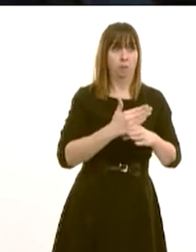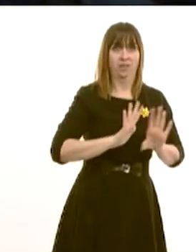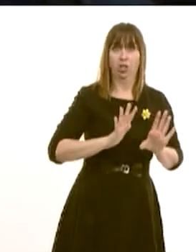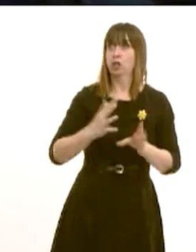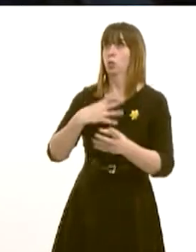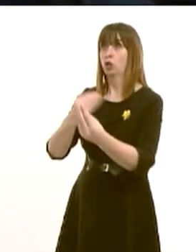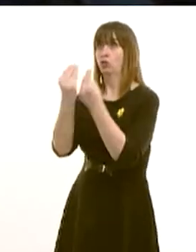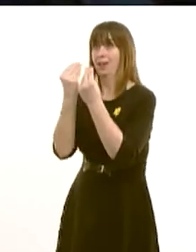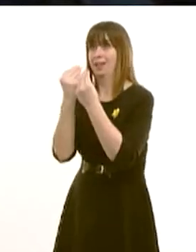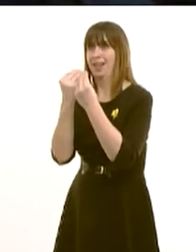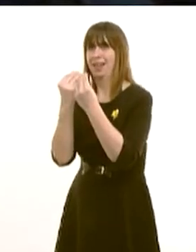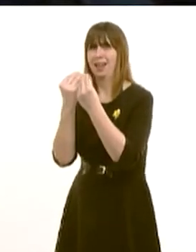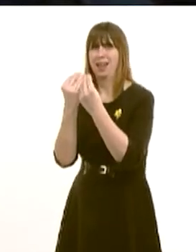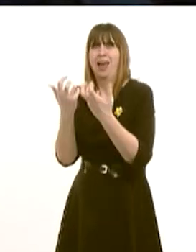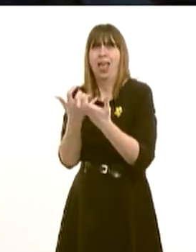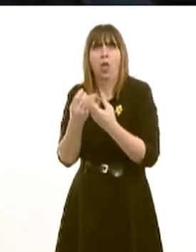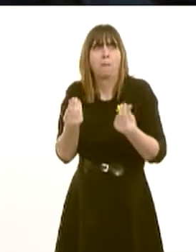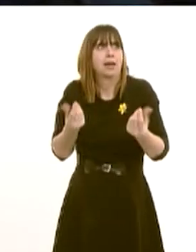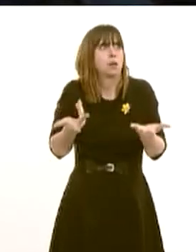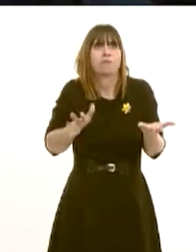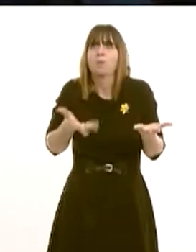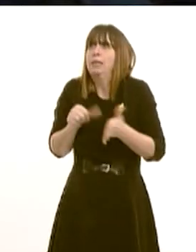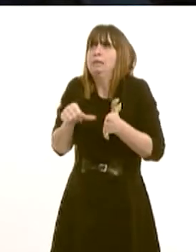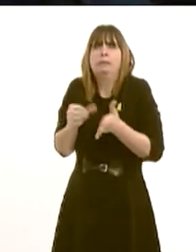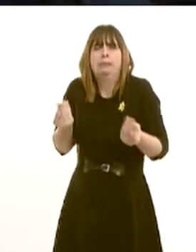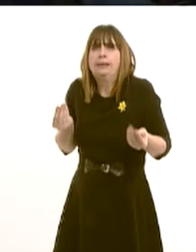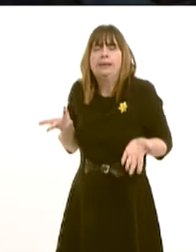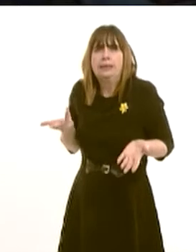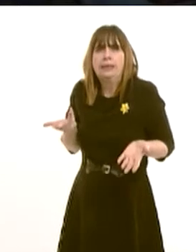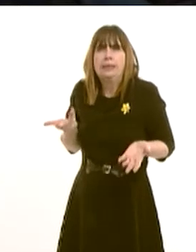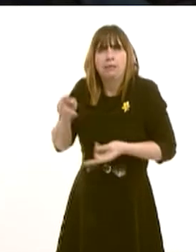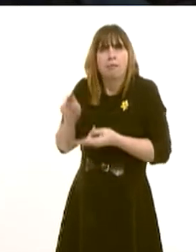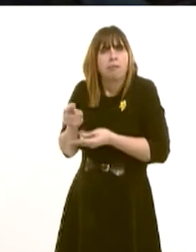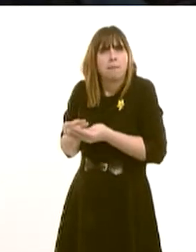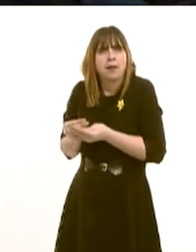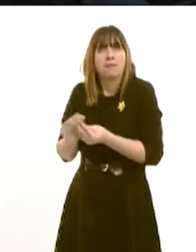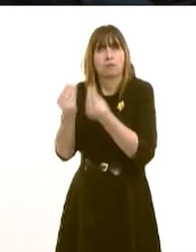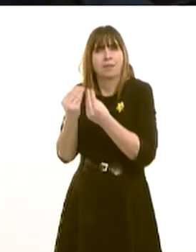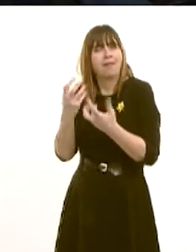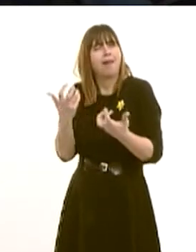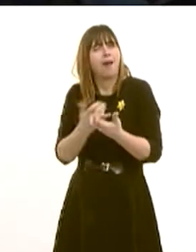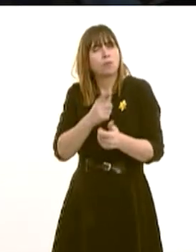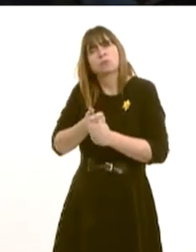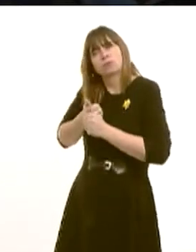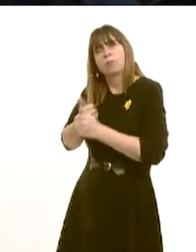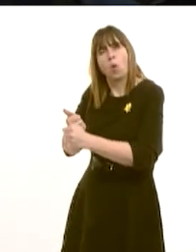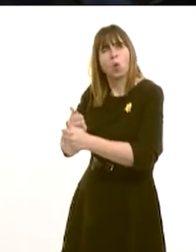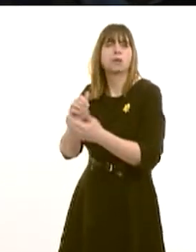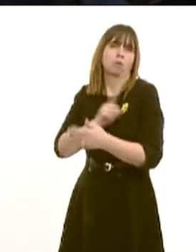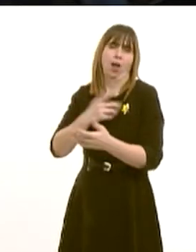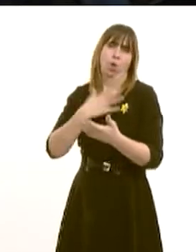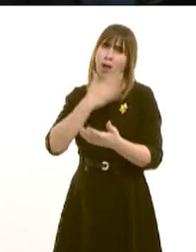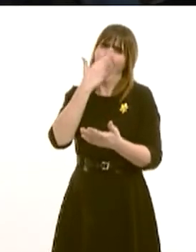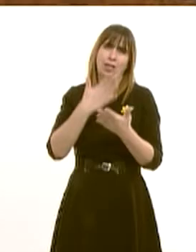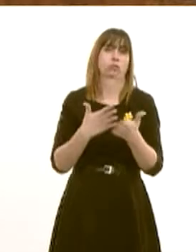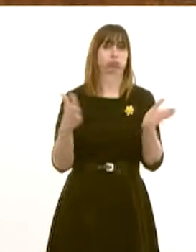financial cost of doing so. What will the Welsh Government be doing in practical terms to make sure that apprenticeships are truly open to people